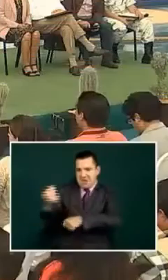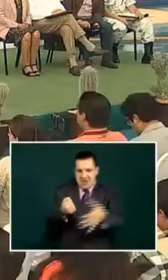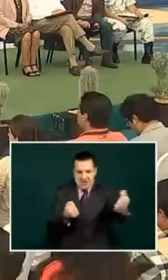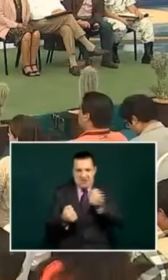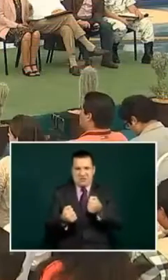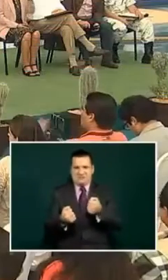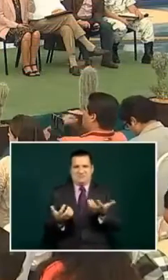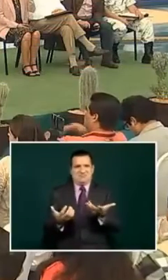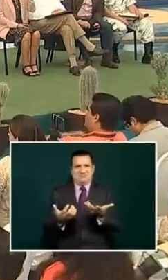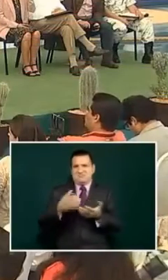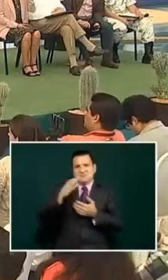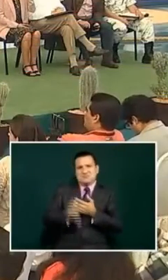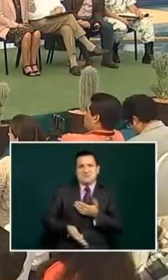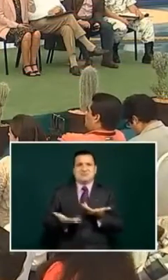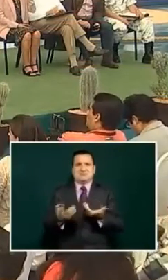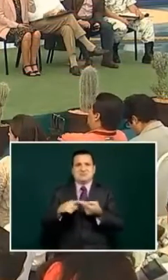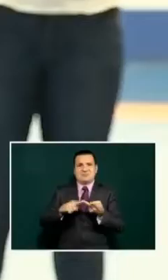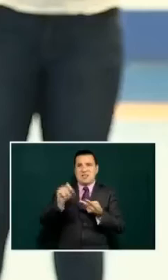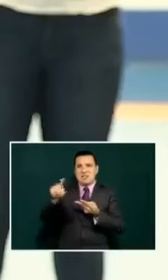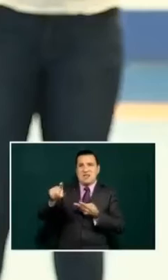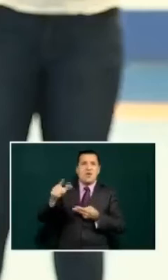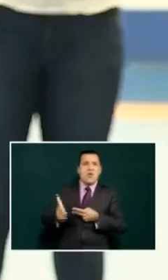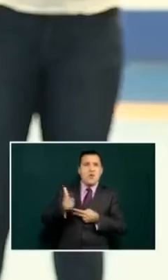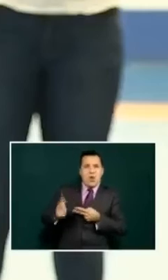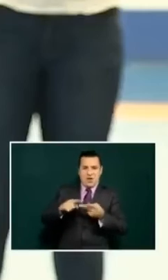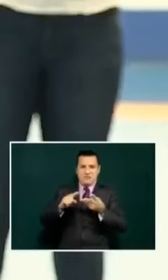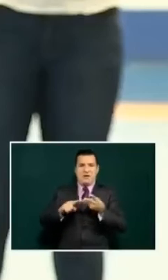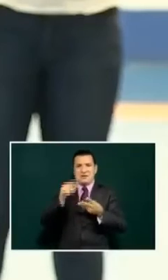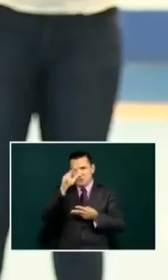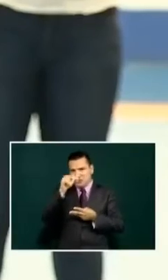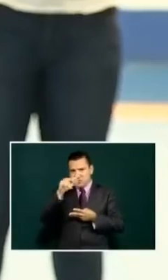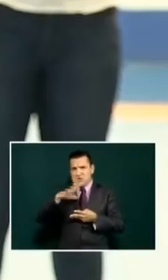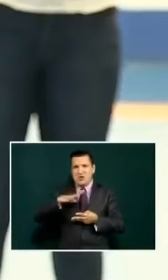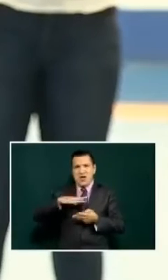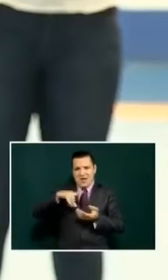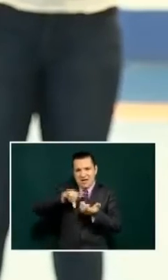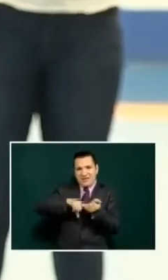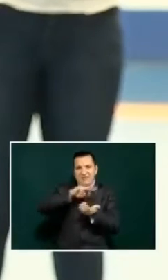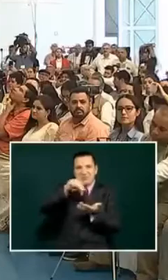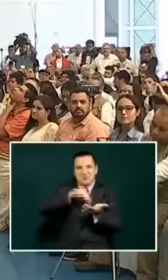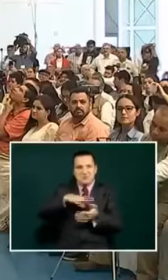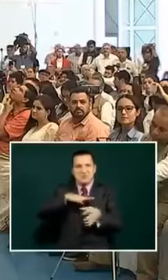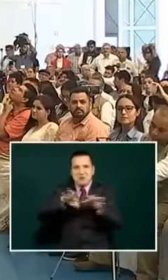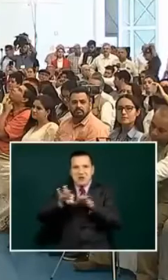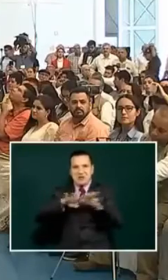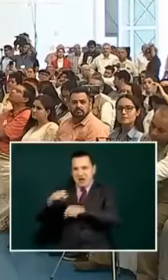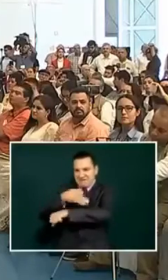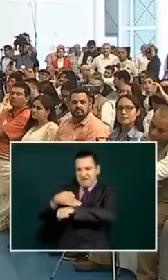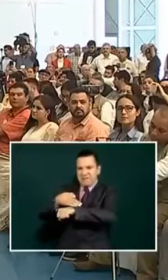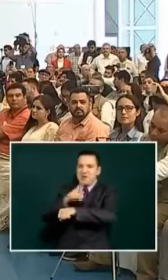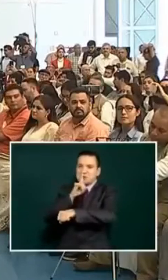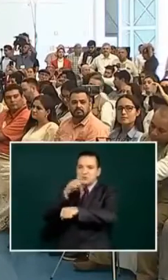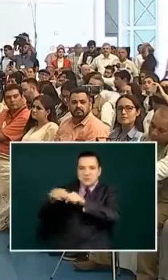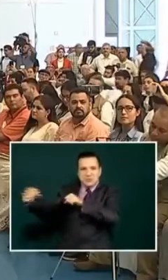and they're asking if there's what he's going to do what's his opinion because they're not